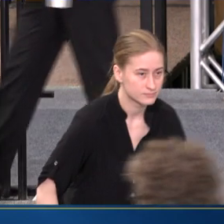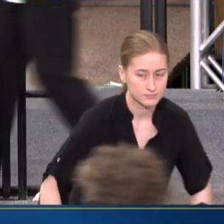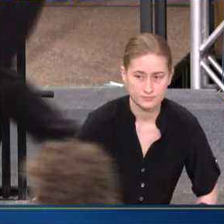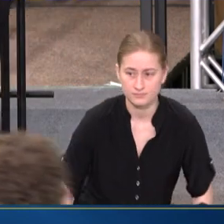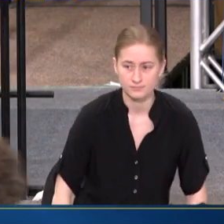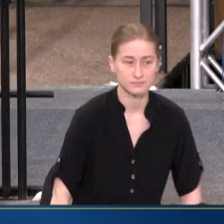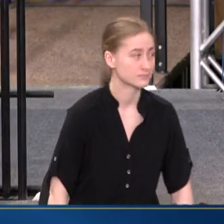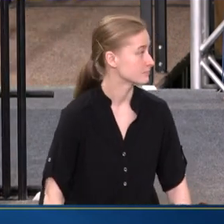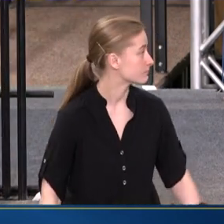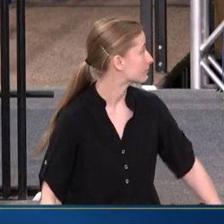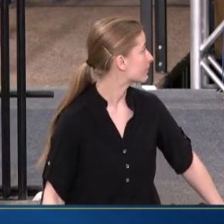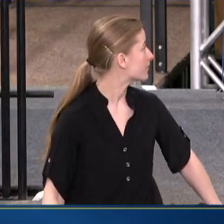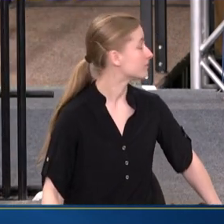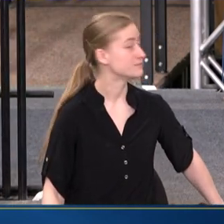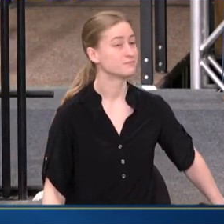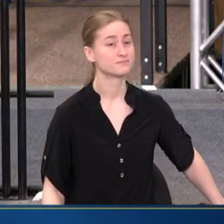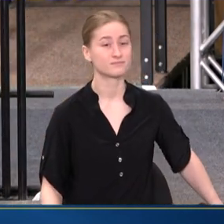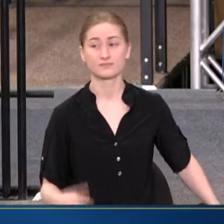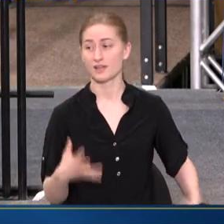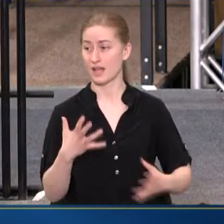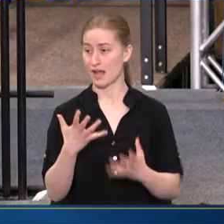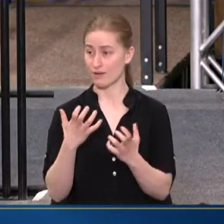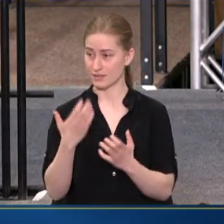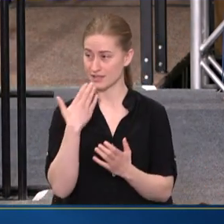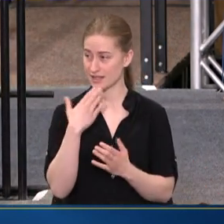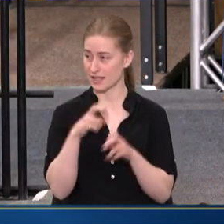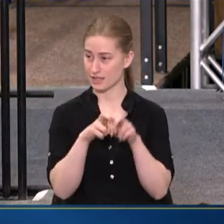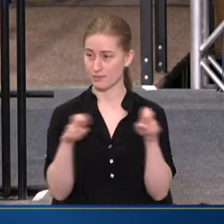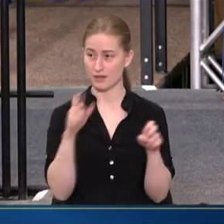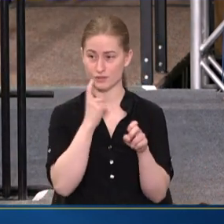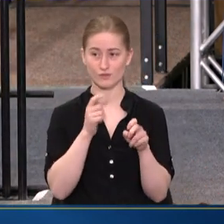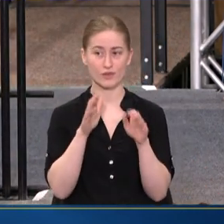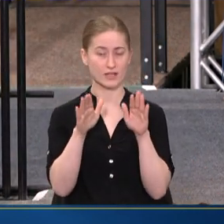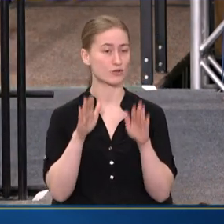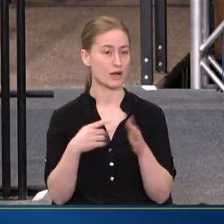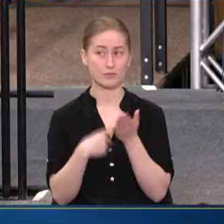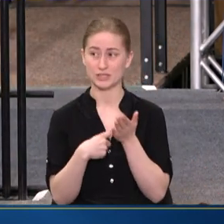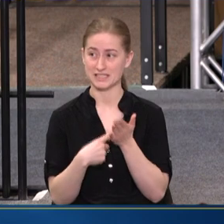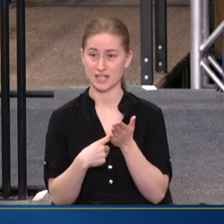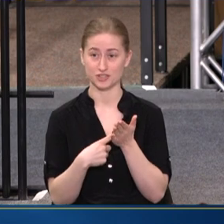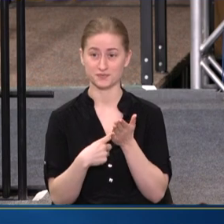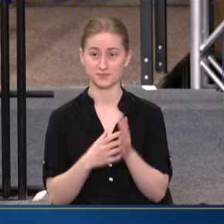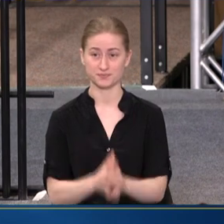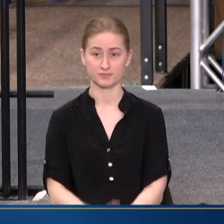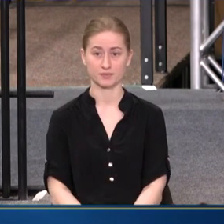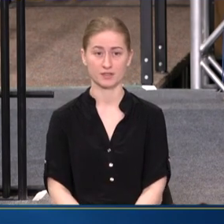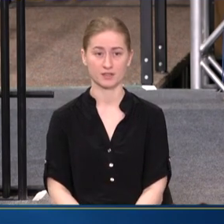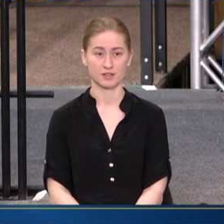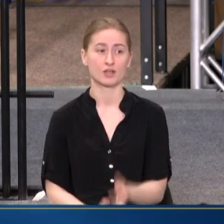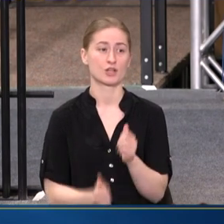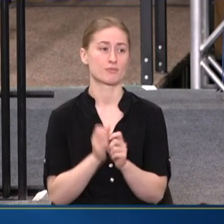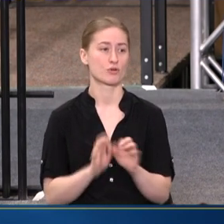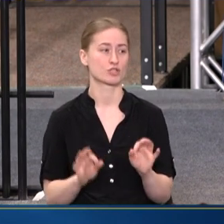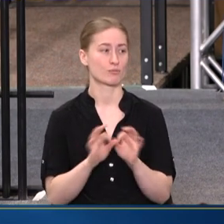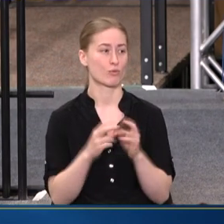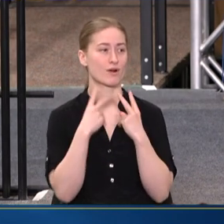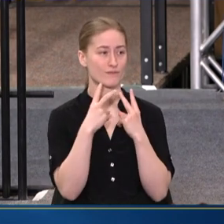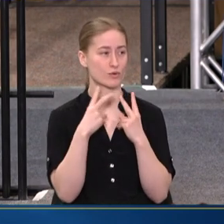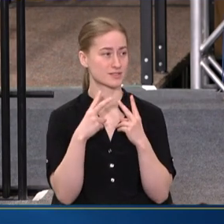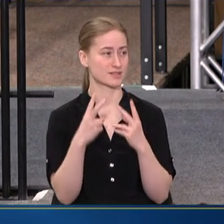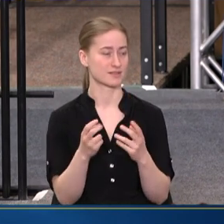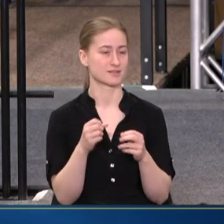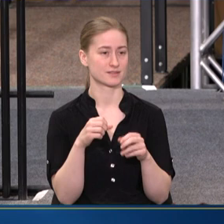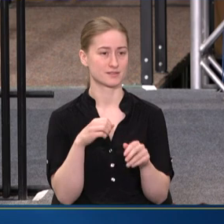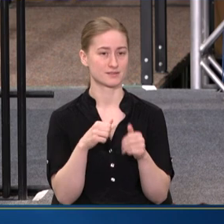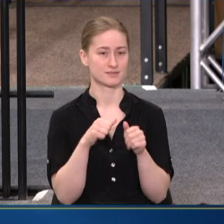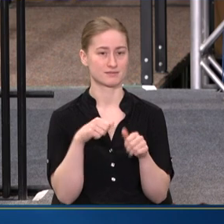I WANT TO THANK OUR PANELISTS FOR THAT REALLY INCREDIBLE DISCUSSION. THE MOST IMPORTANT VOICES IN SHAPING